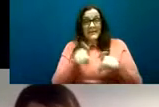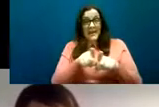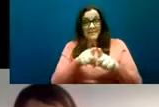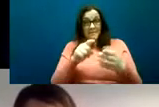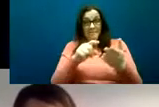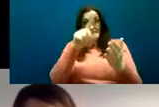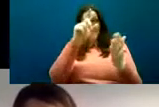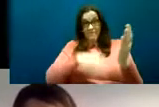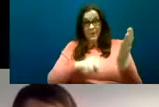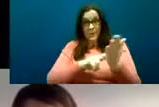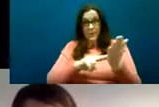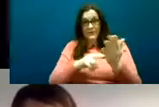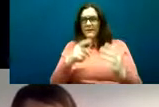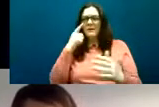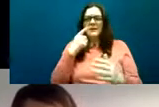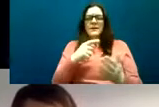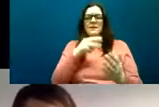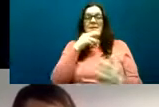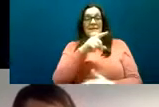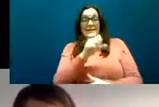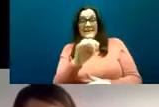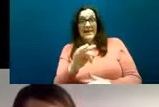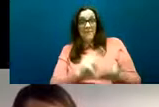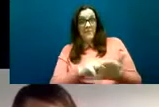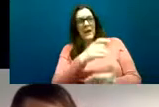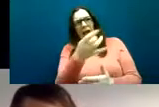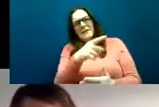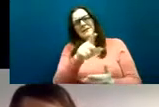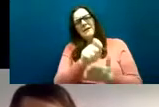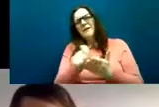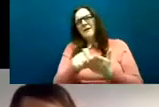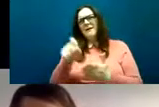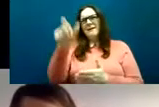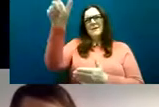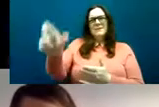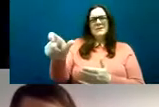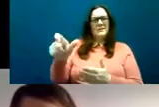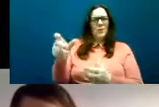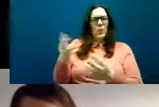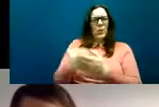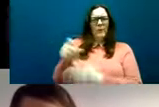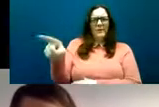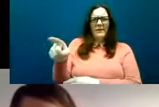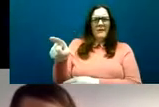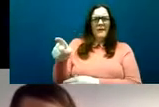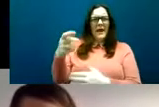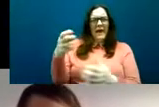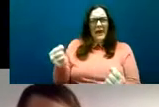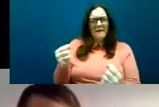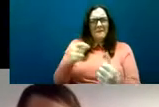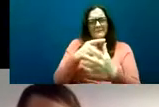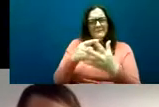traits and they are listed below there but in summary exploring deficits in sort of communication